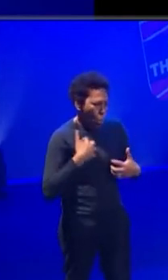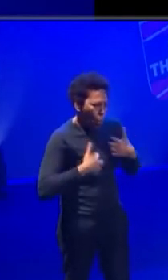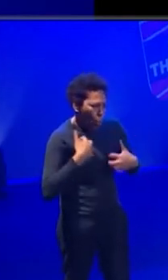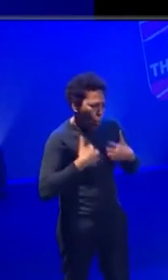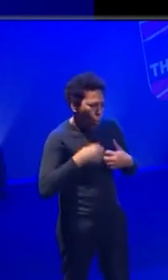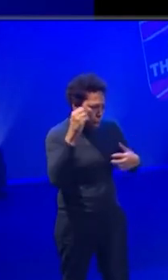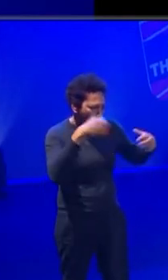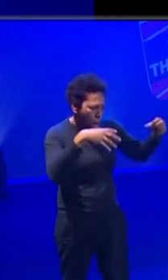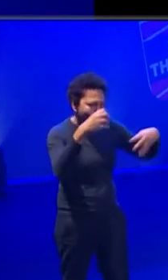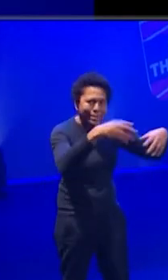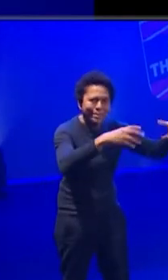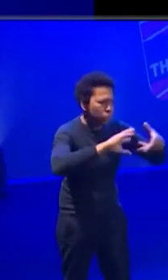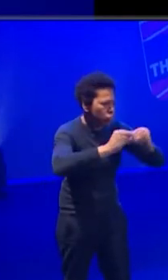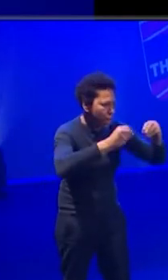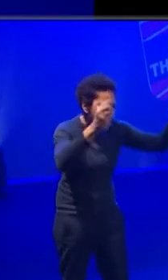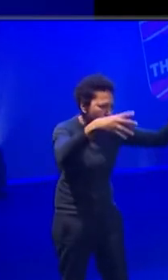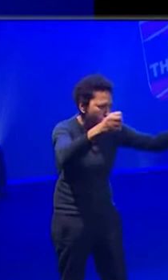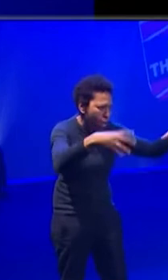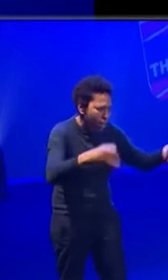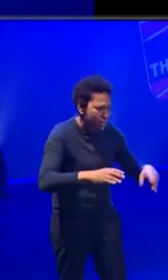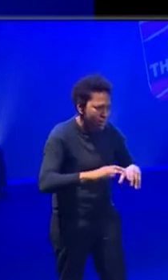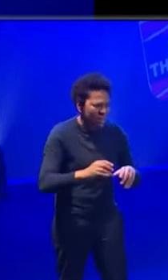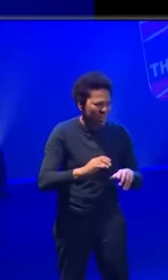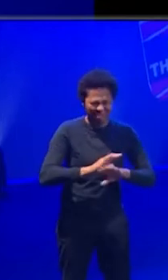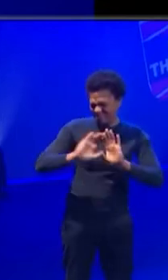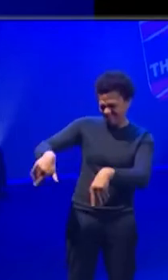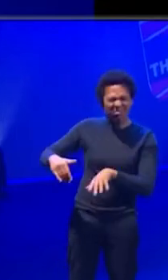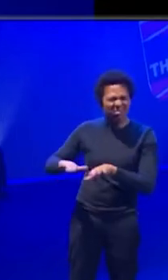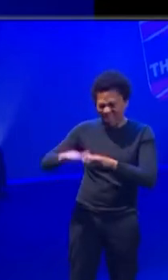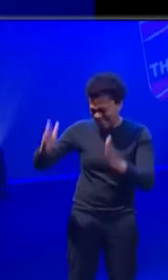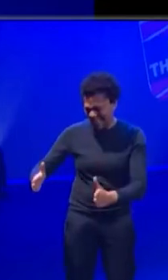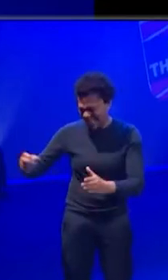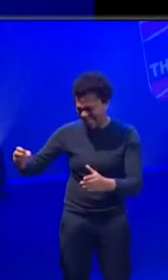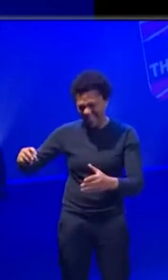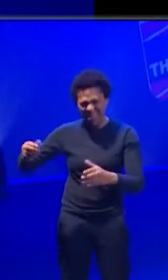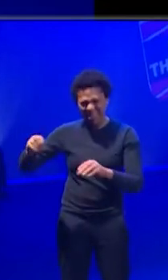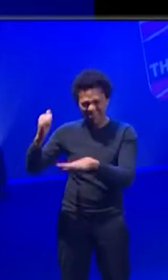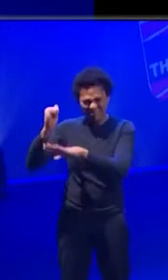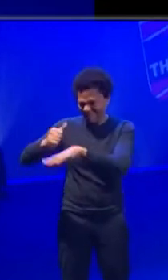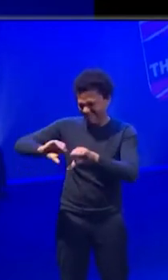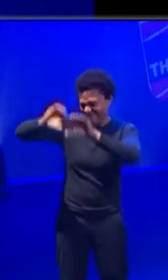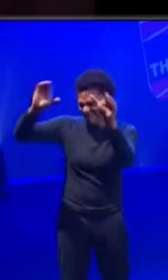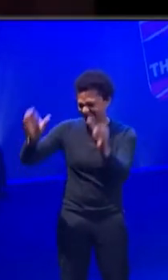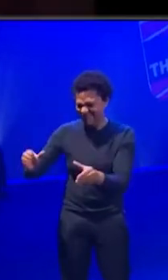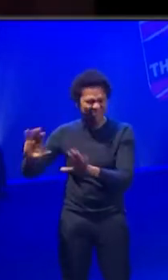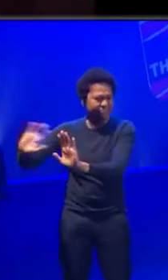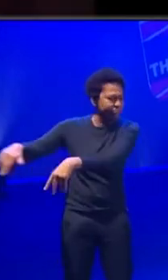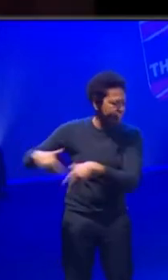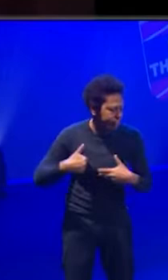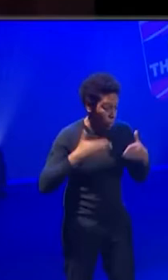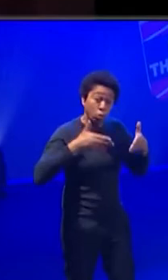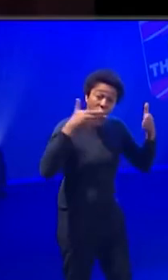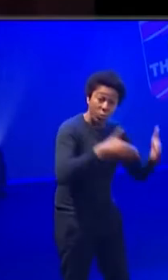stage and therefore all the more reason to go and give it a go. That was my, yeah, that was my decision making process of my career.